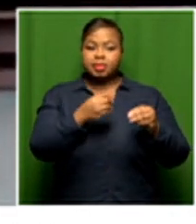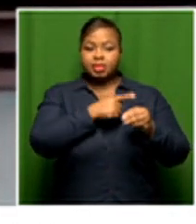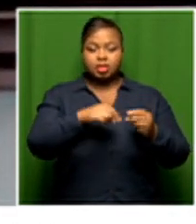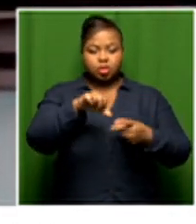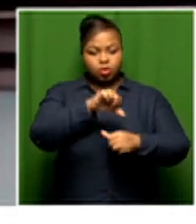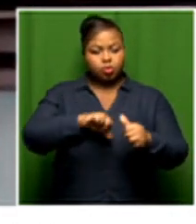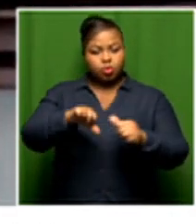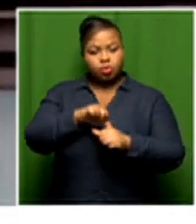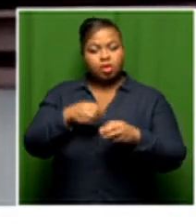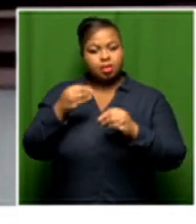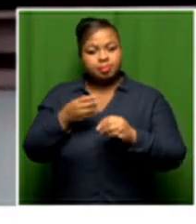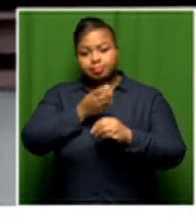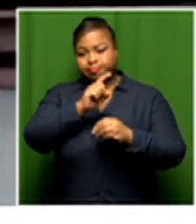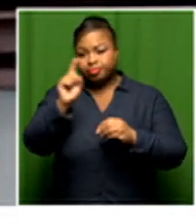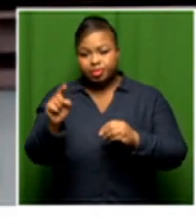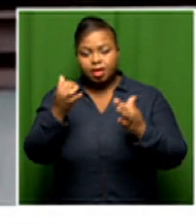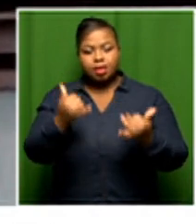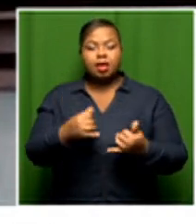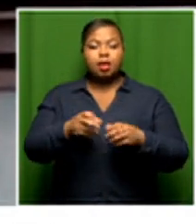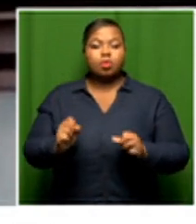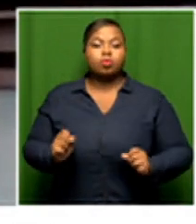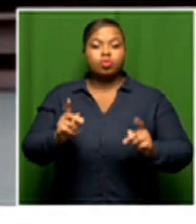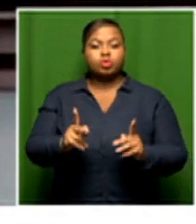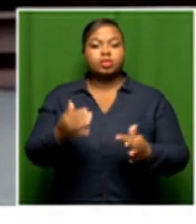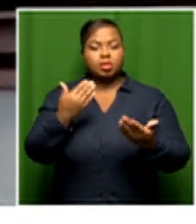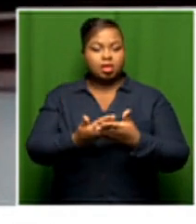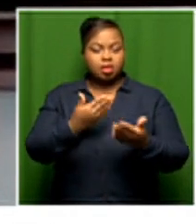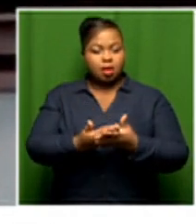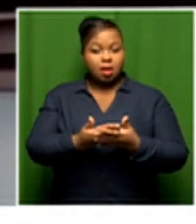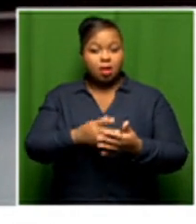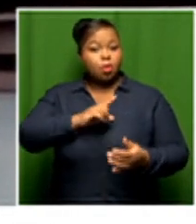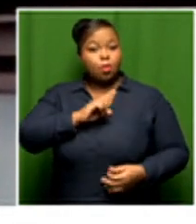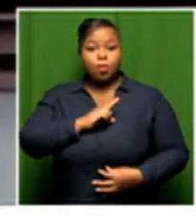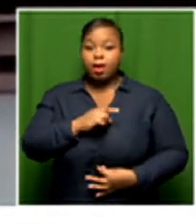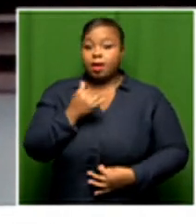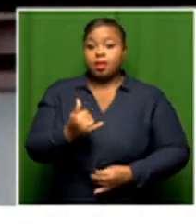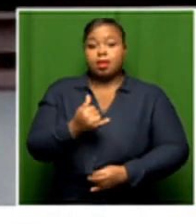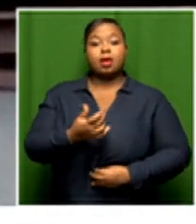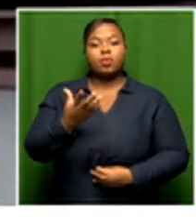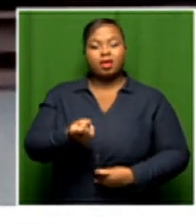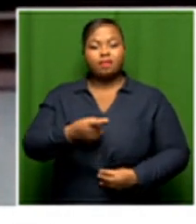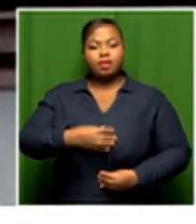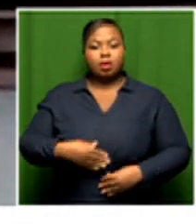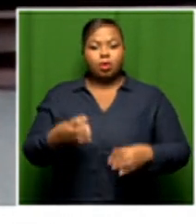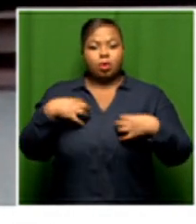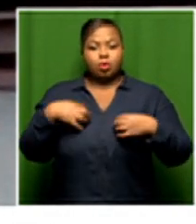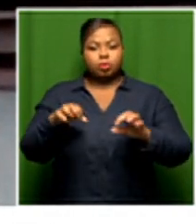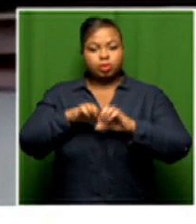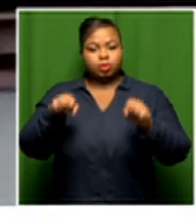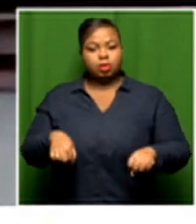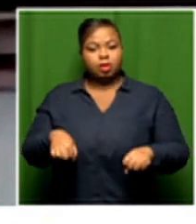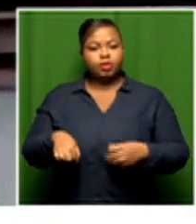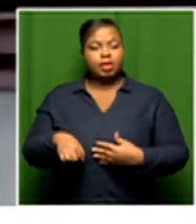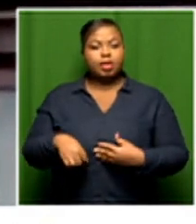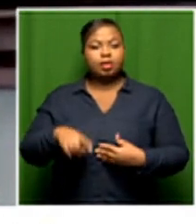enterprises should now find an opportunity uh being given through our own procurement systems so